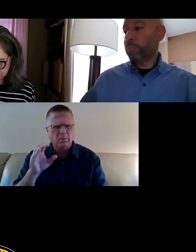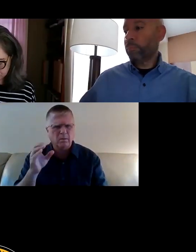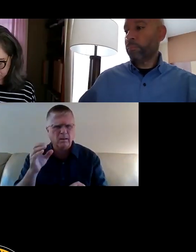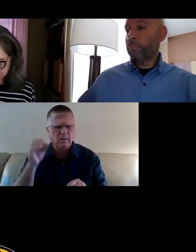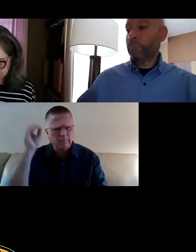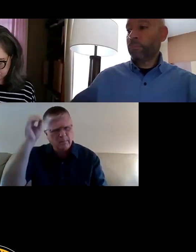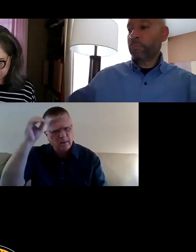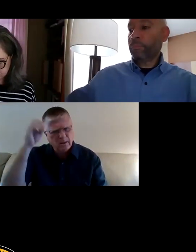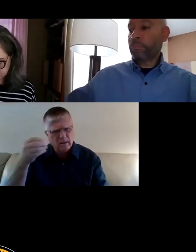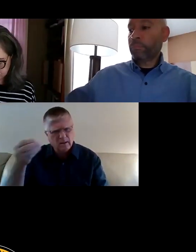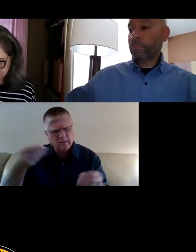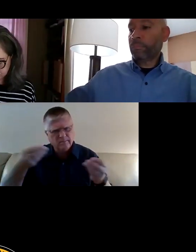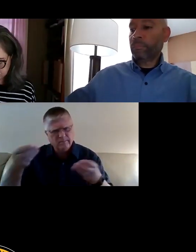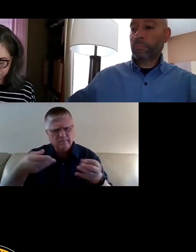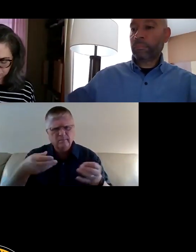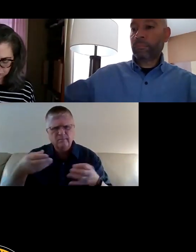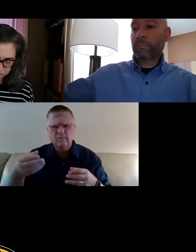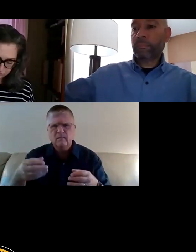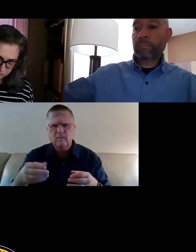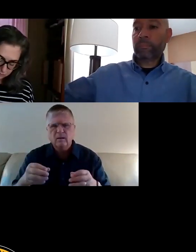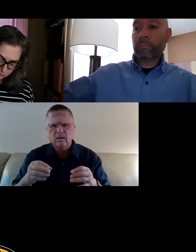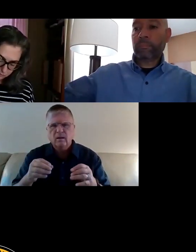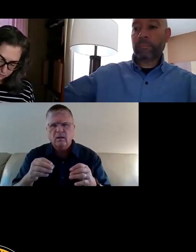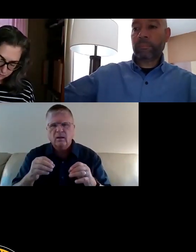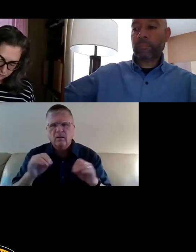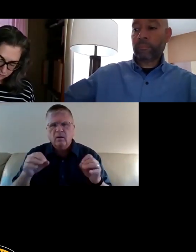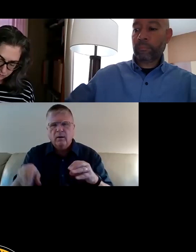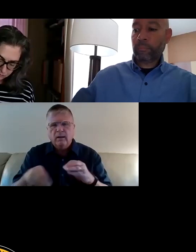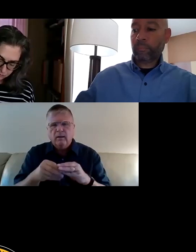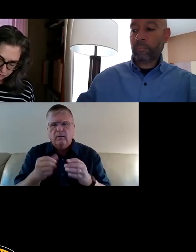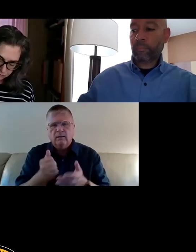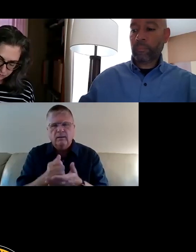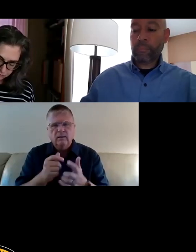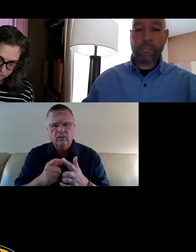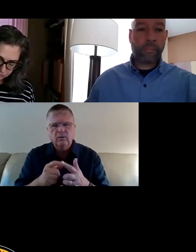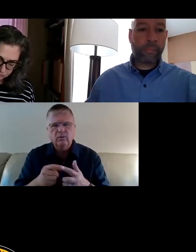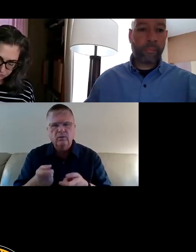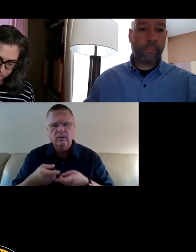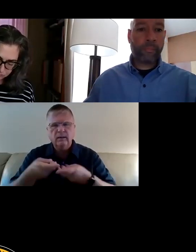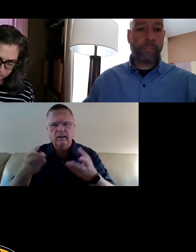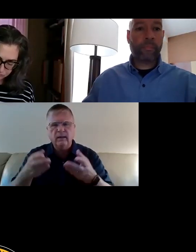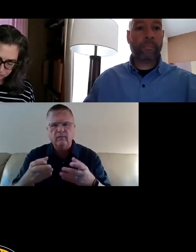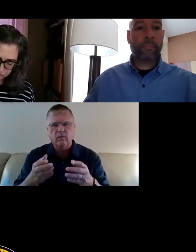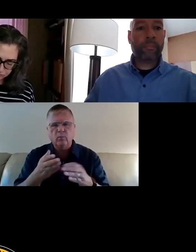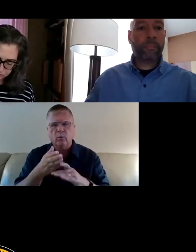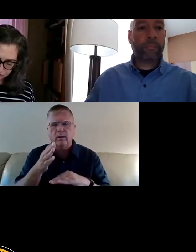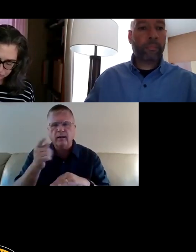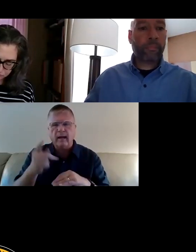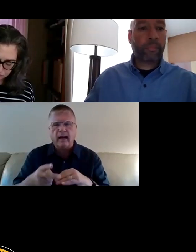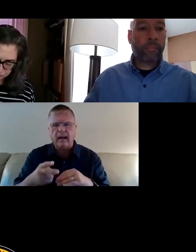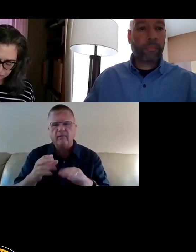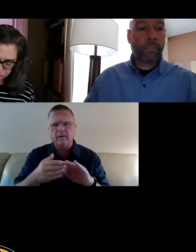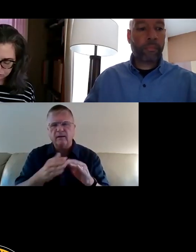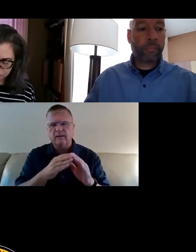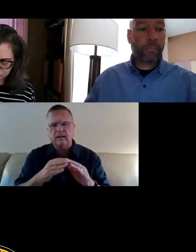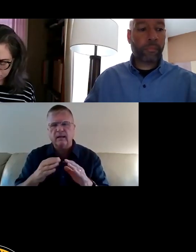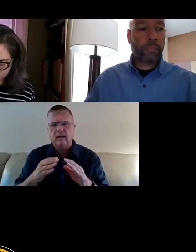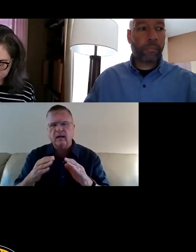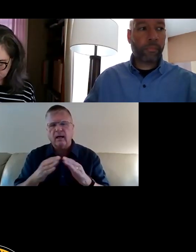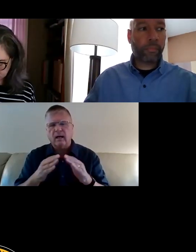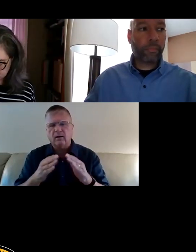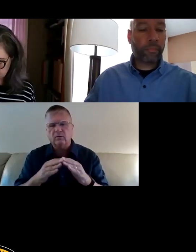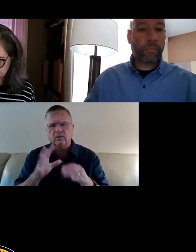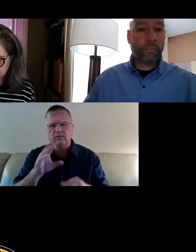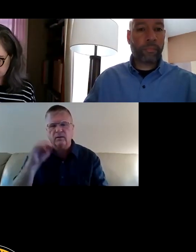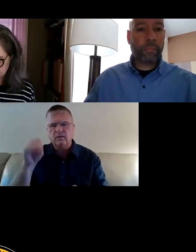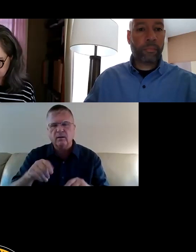We're asking for additional assistance to renters. Over half of city households rent 53%, but Pennsylvania shortchanged